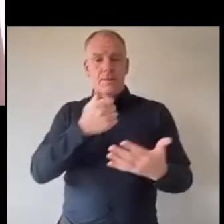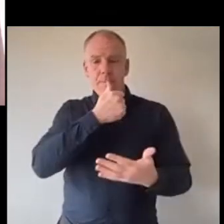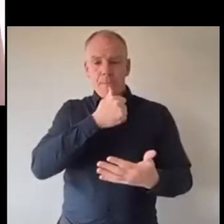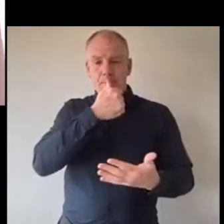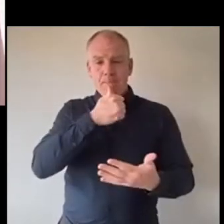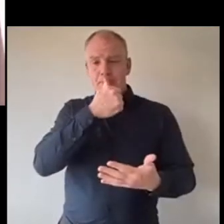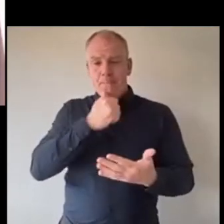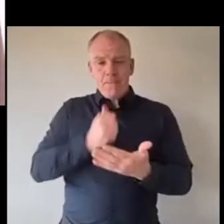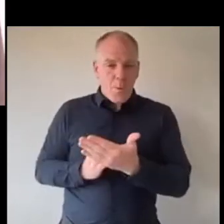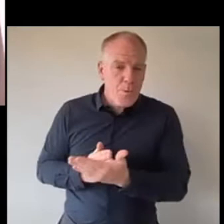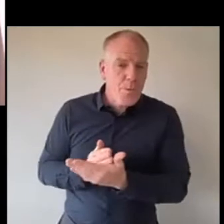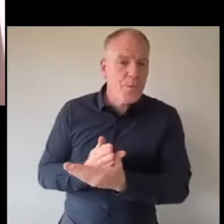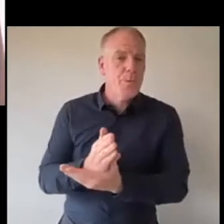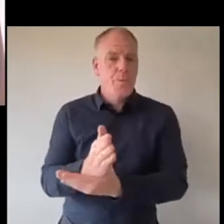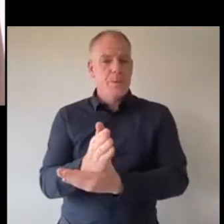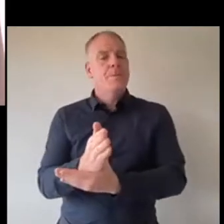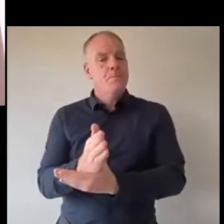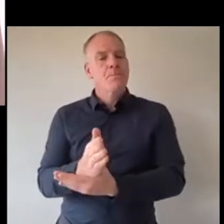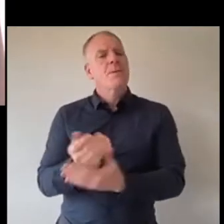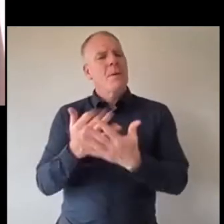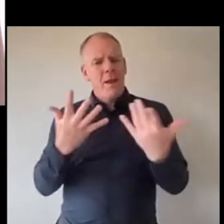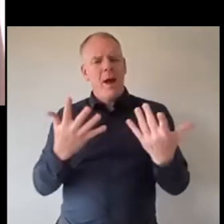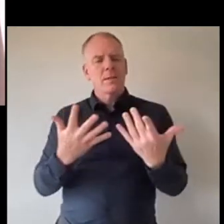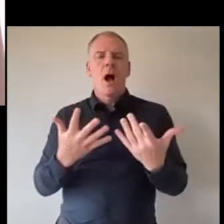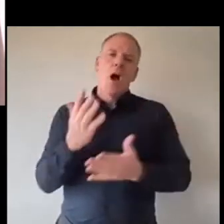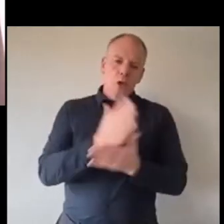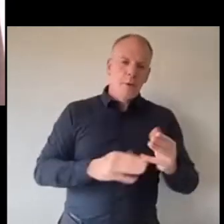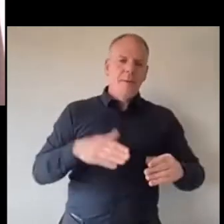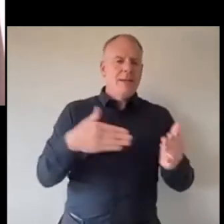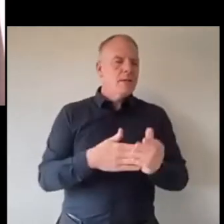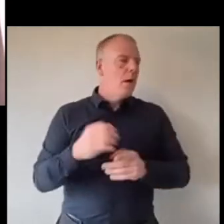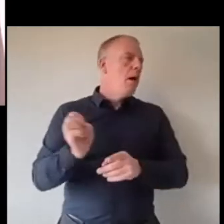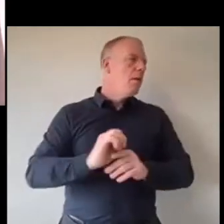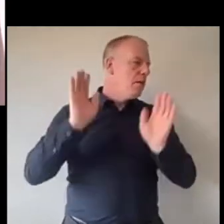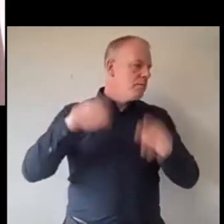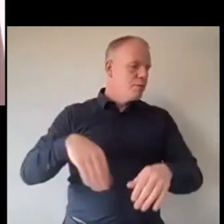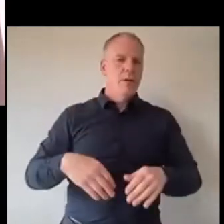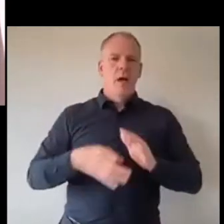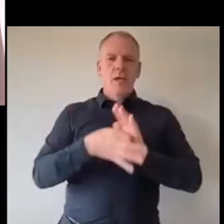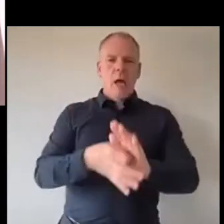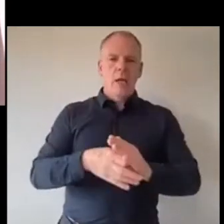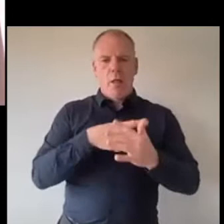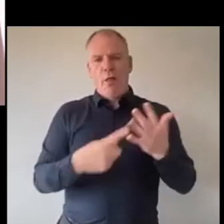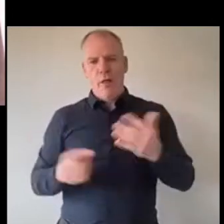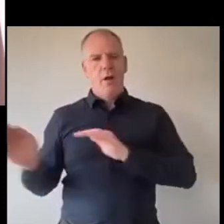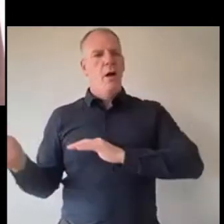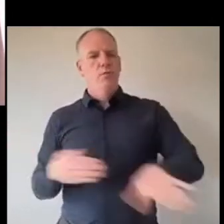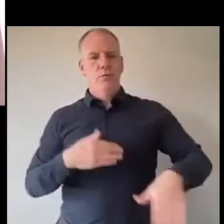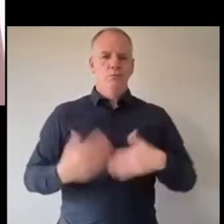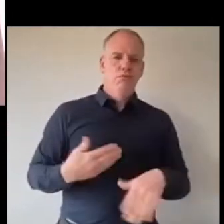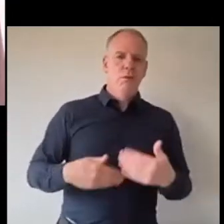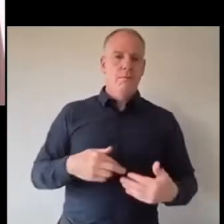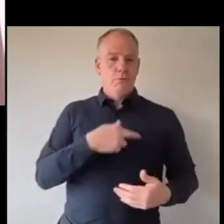you know of course there's going to be blocks where people just had enough and the guidelines went out the window but really when you break it down